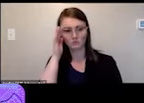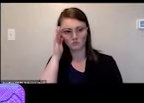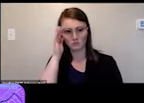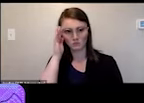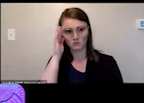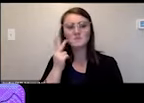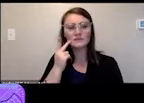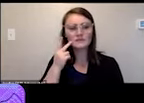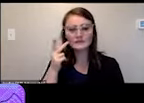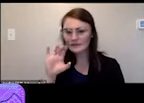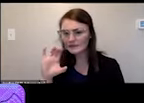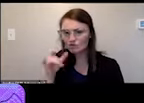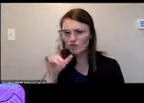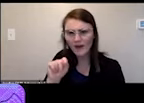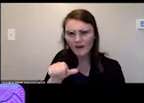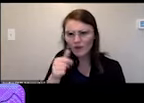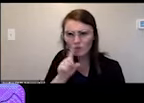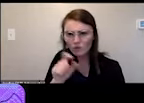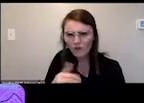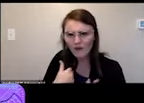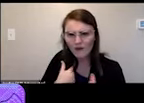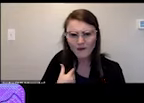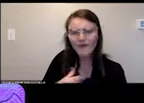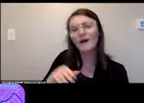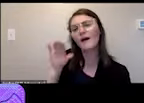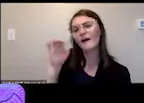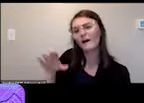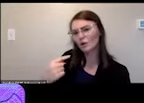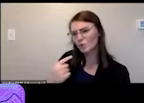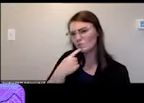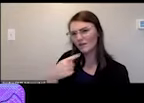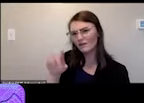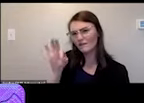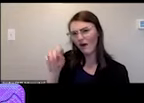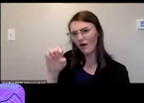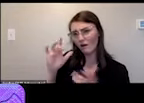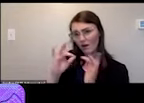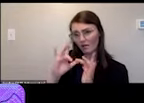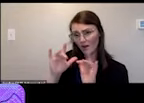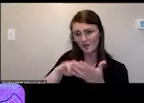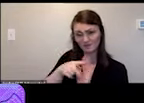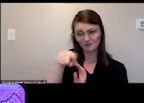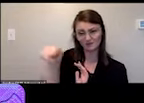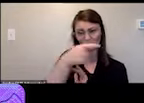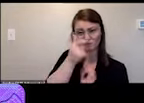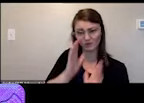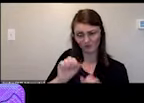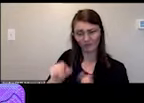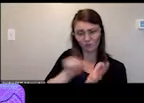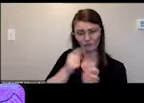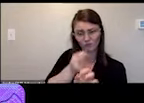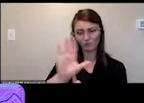other questions uh did you say that the files for models are online so that others can print them at home yes so